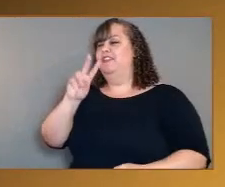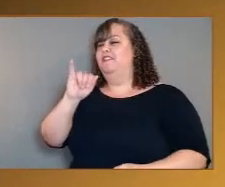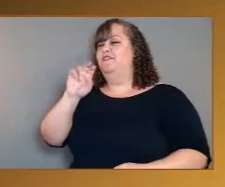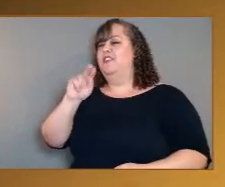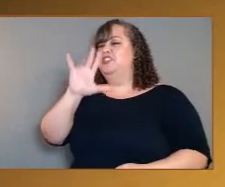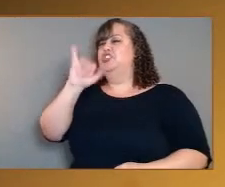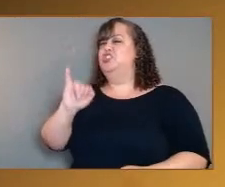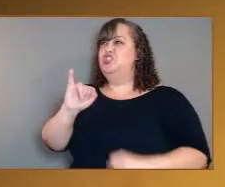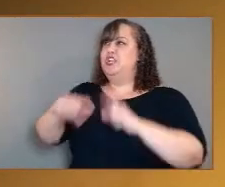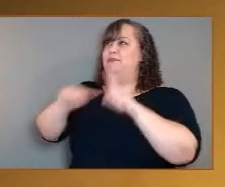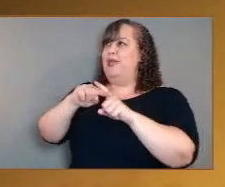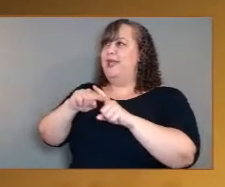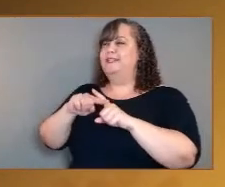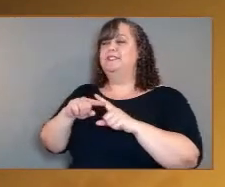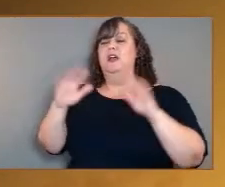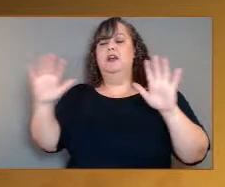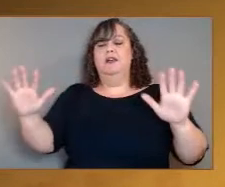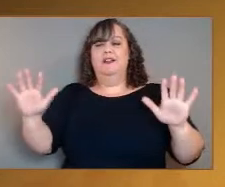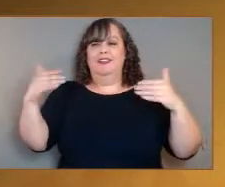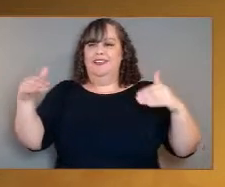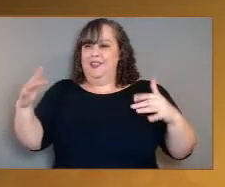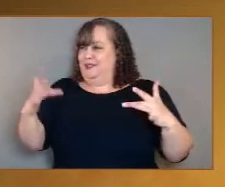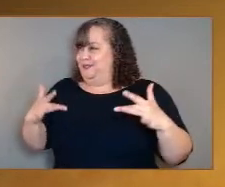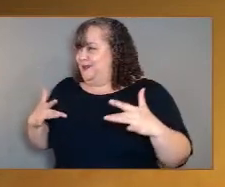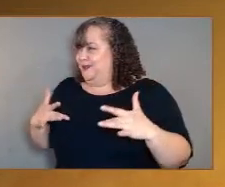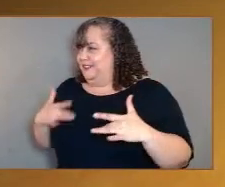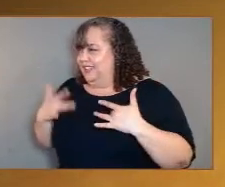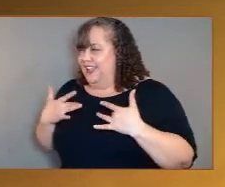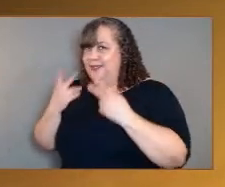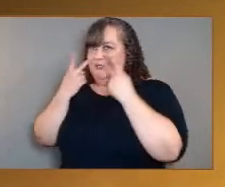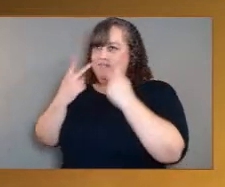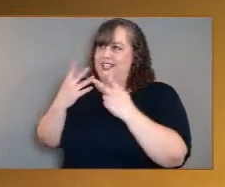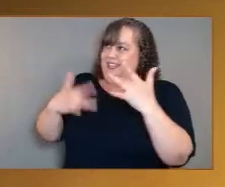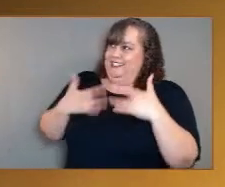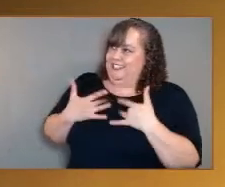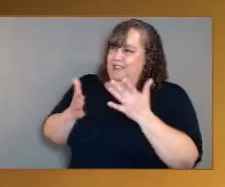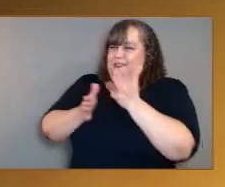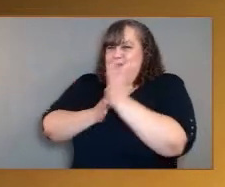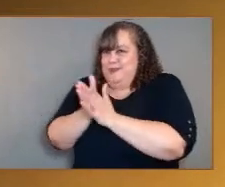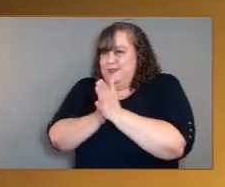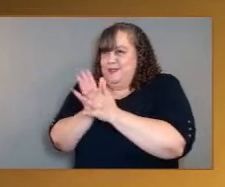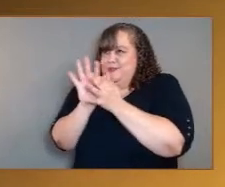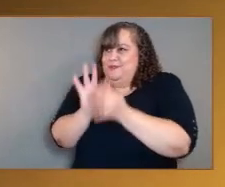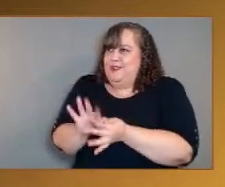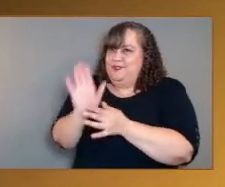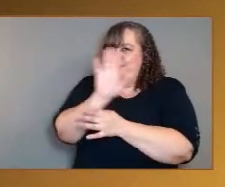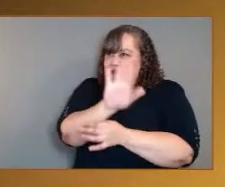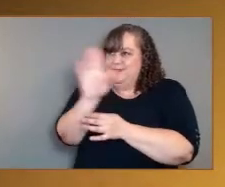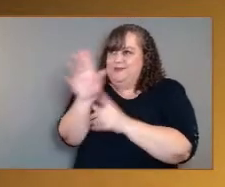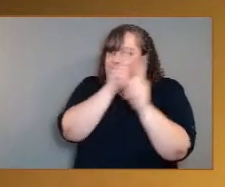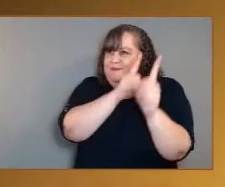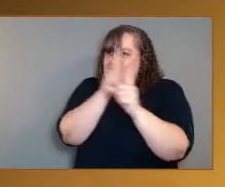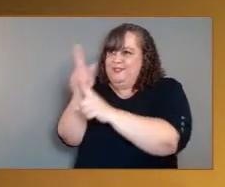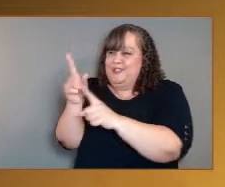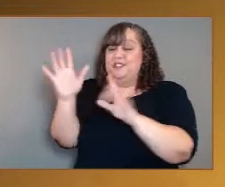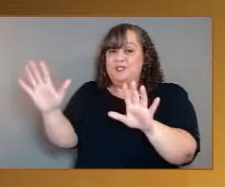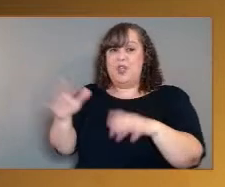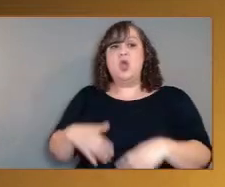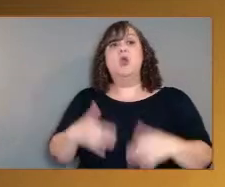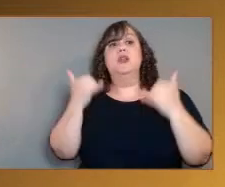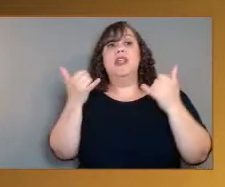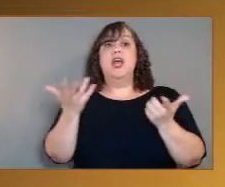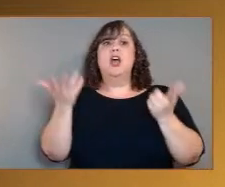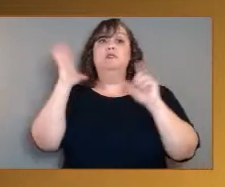excitement and enthusiasm around these new missions. Speaking of excitement and enthusiasm, let's go back to the questions